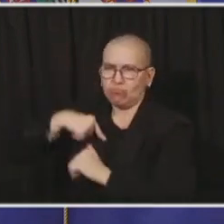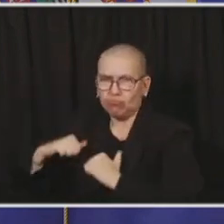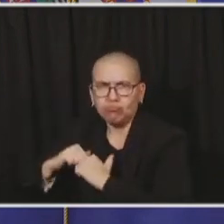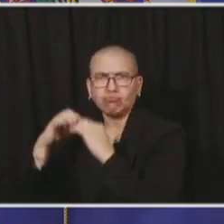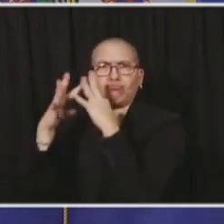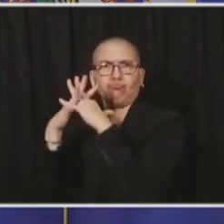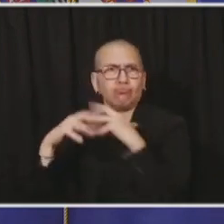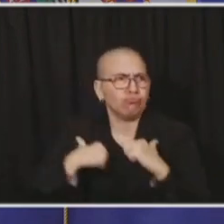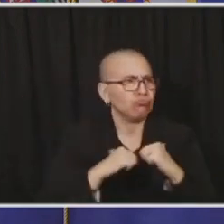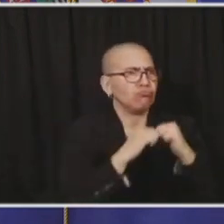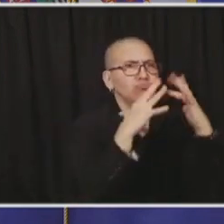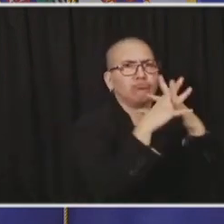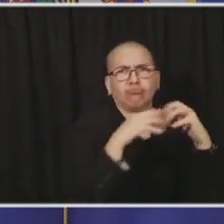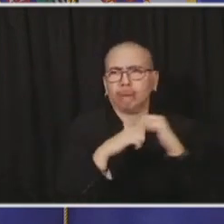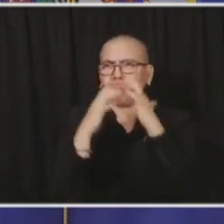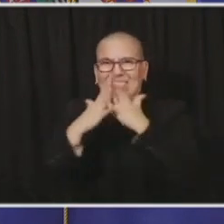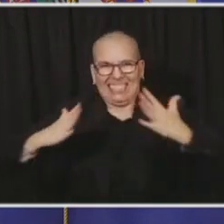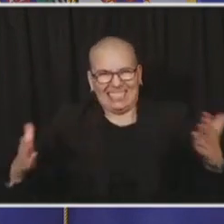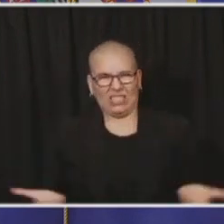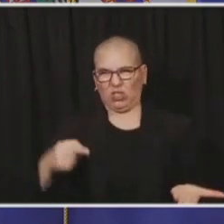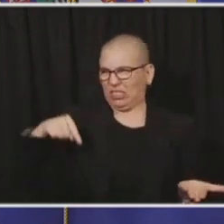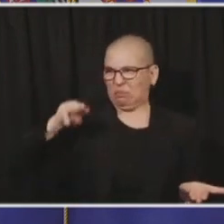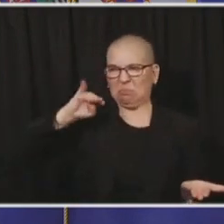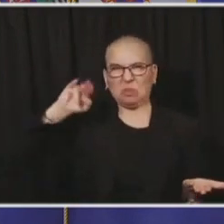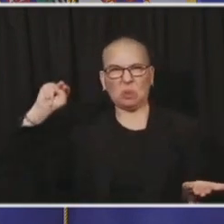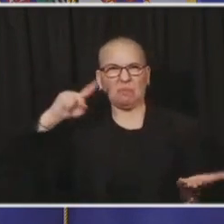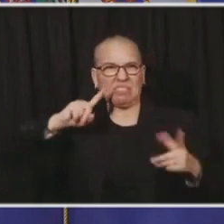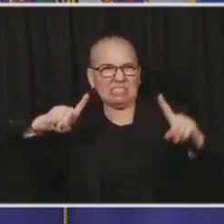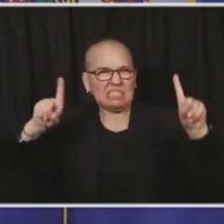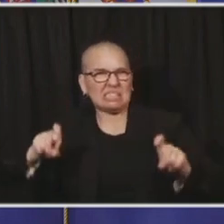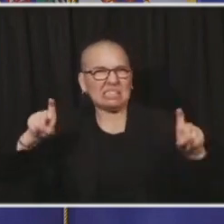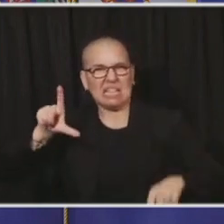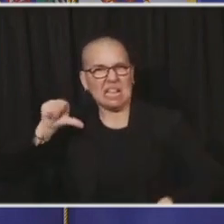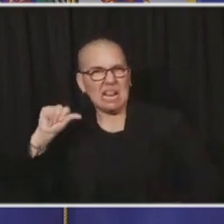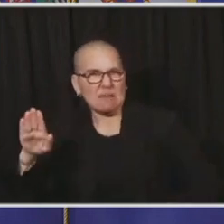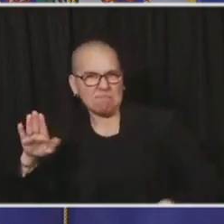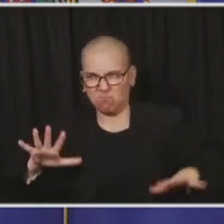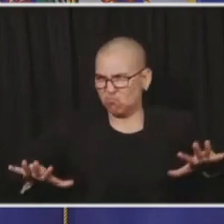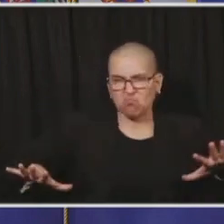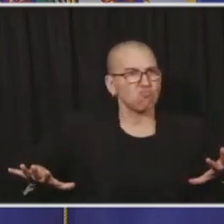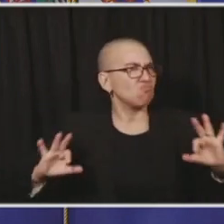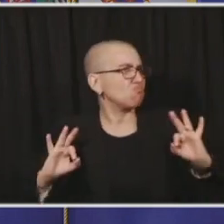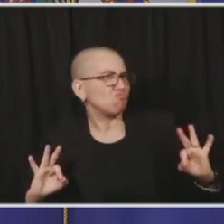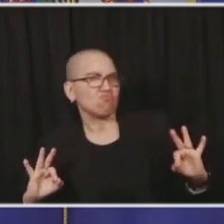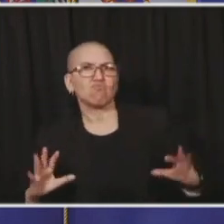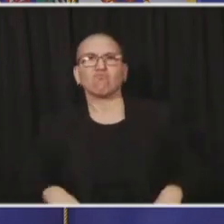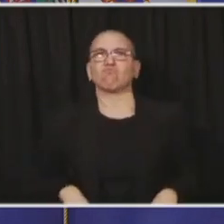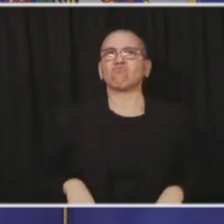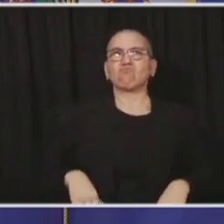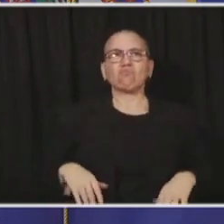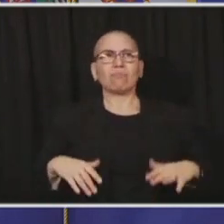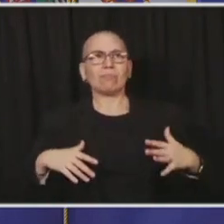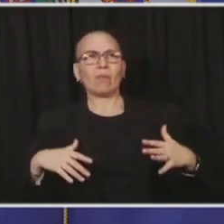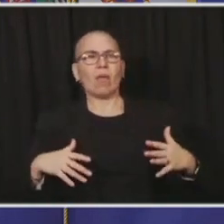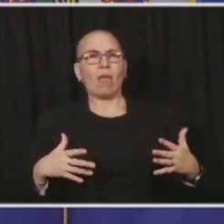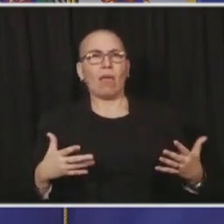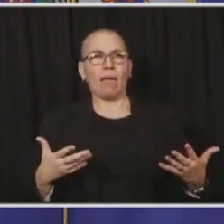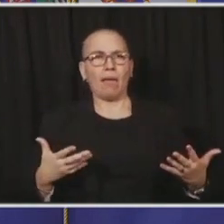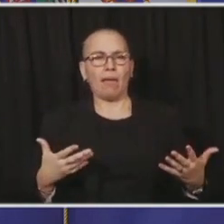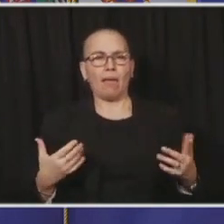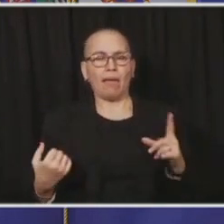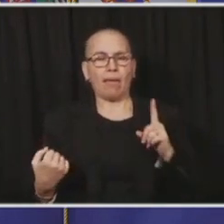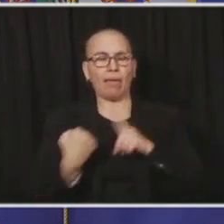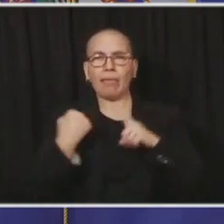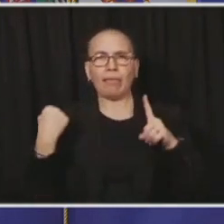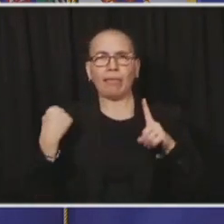And then we got to where we hope we would always avoid, but we got to it. We got the November surge and that really focused